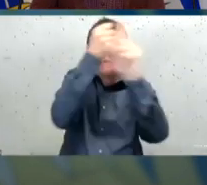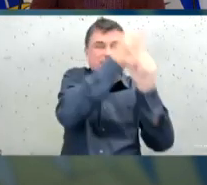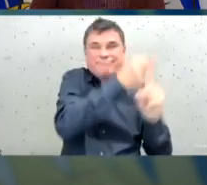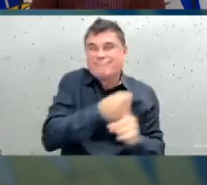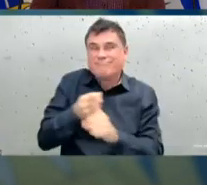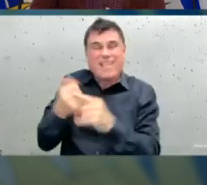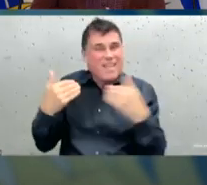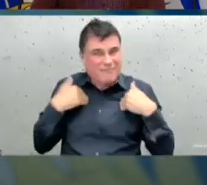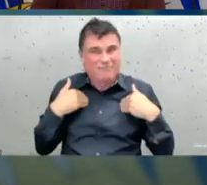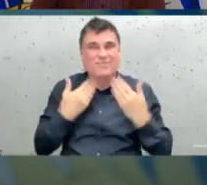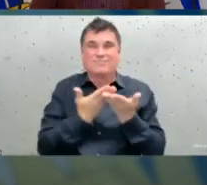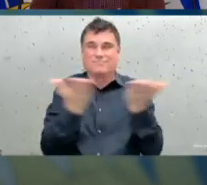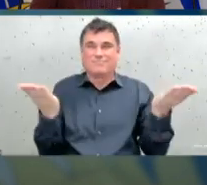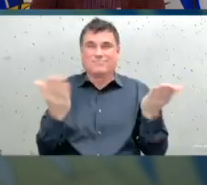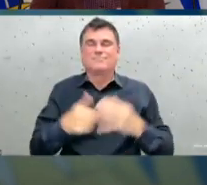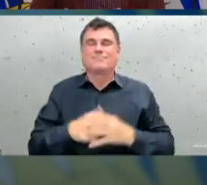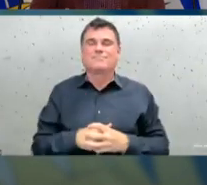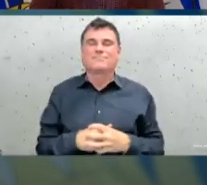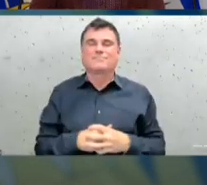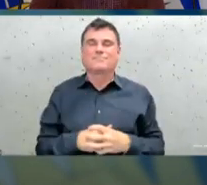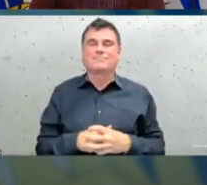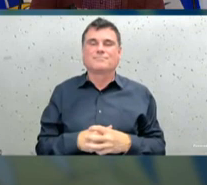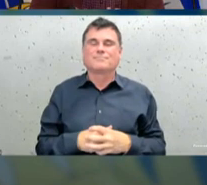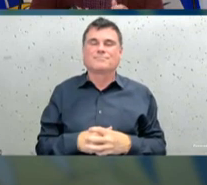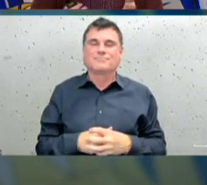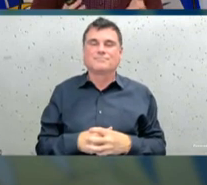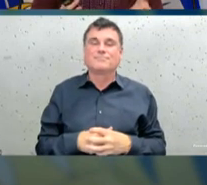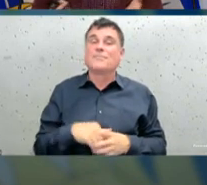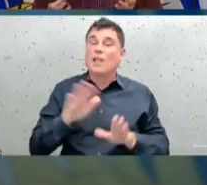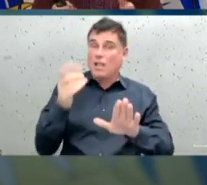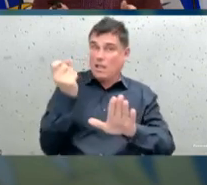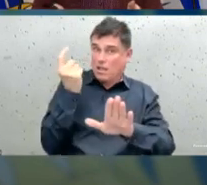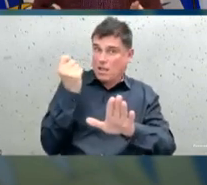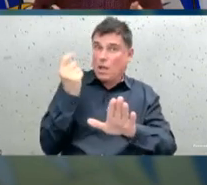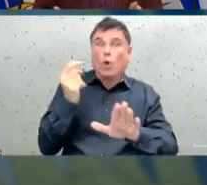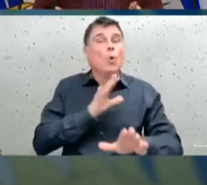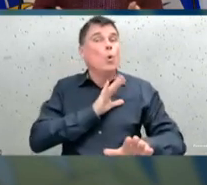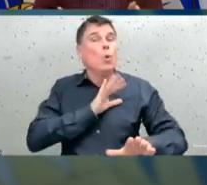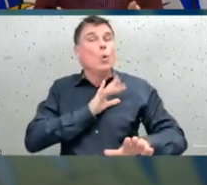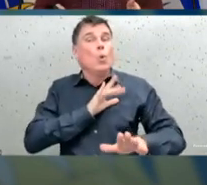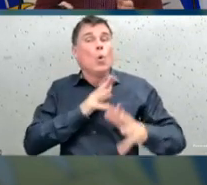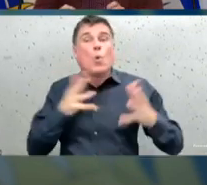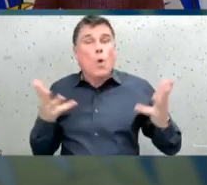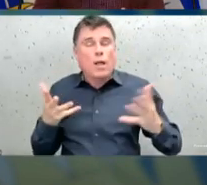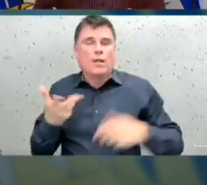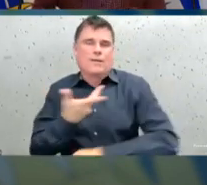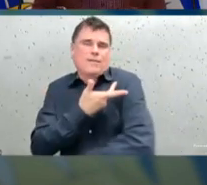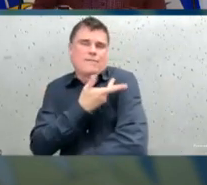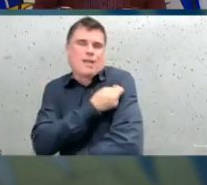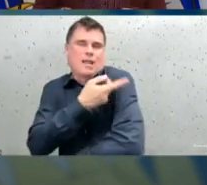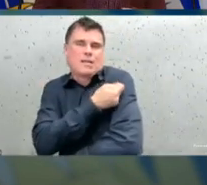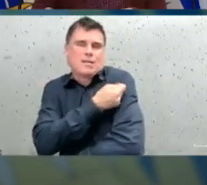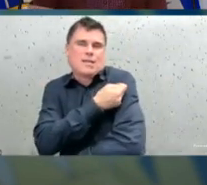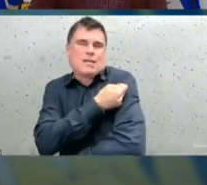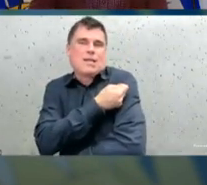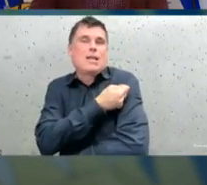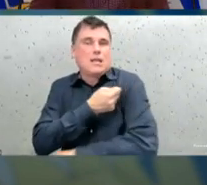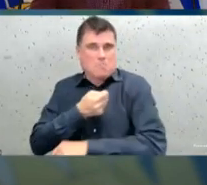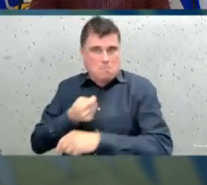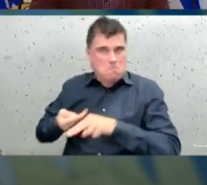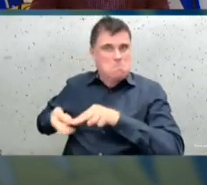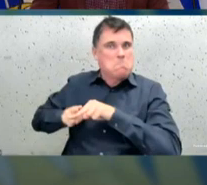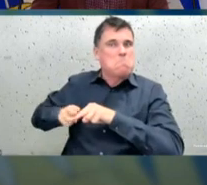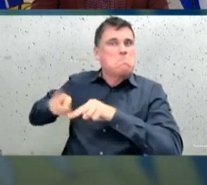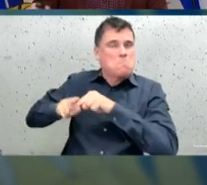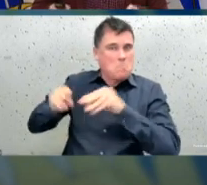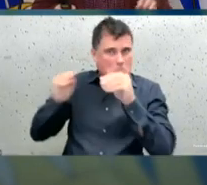distribution of vaccination coverage. And that has become increasingly high. And our coverage now is up to